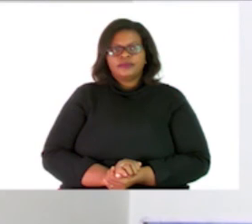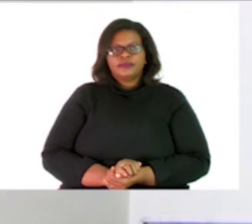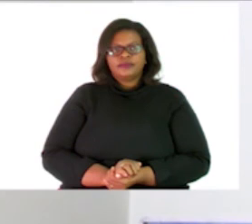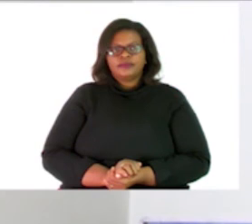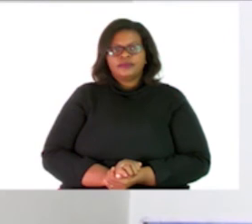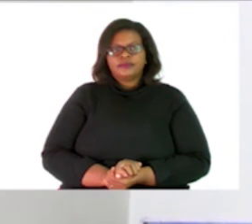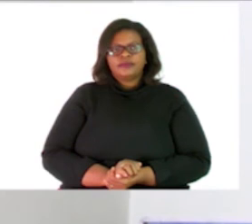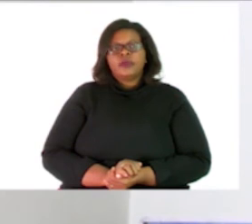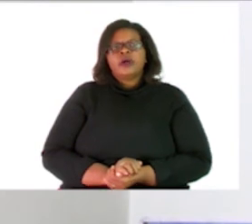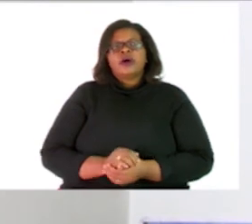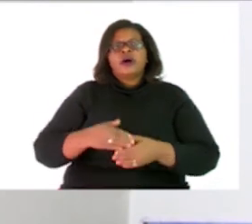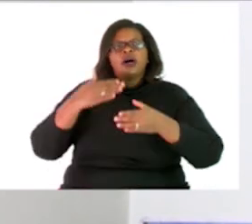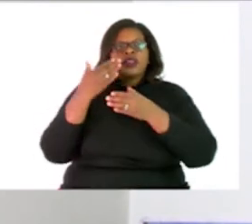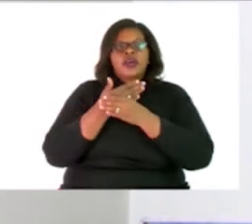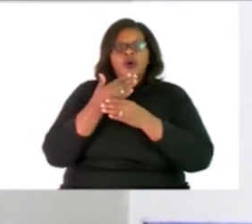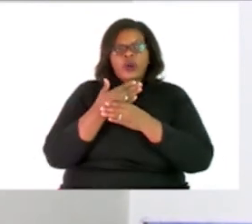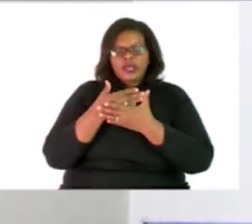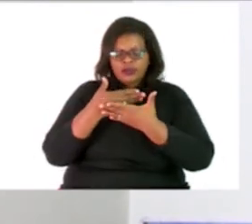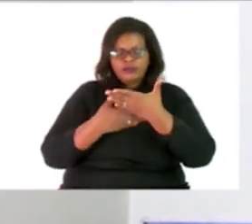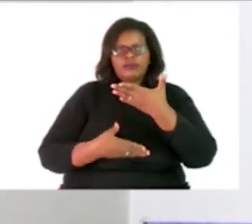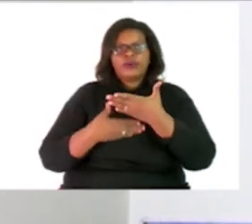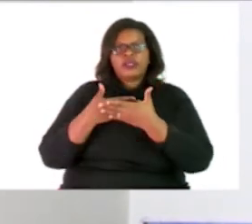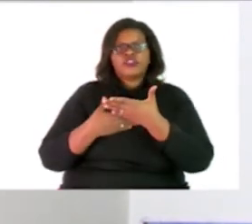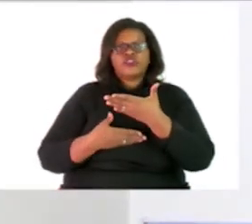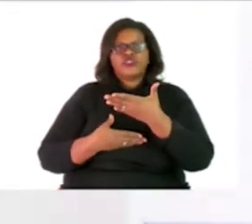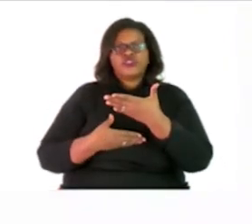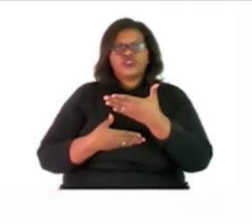the activity is on page 11